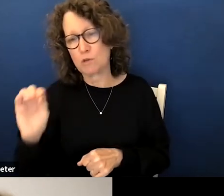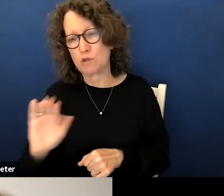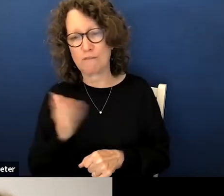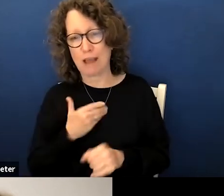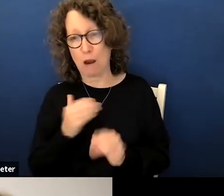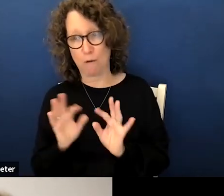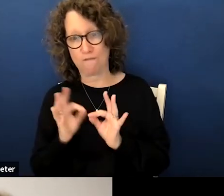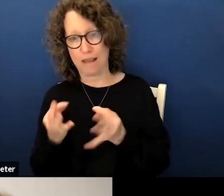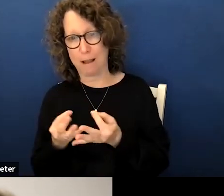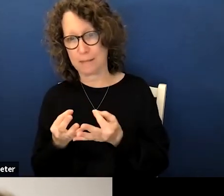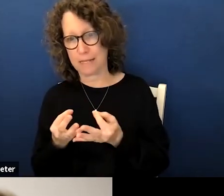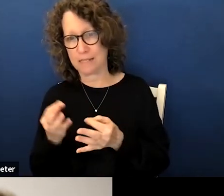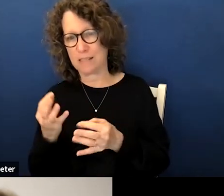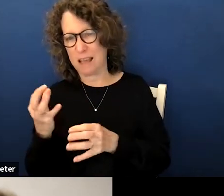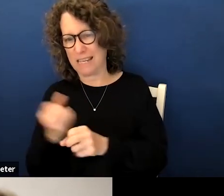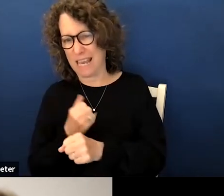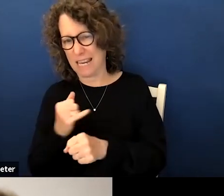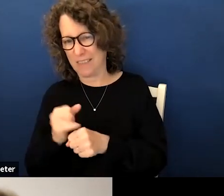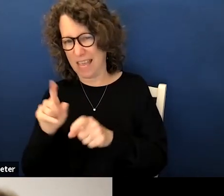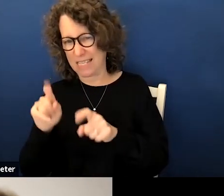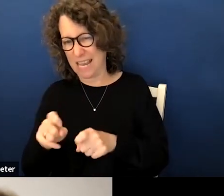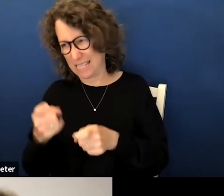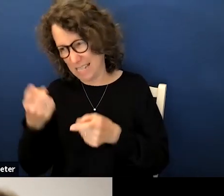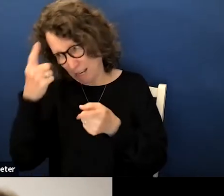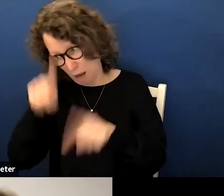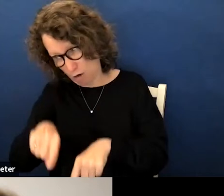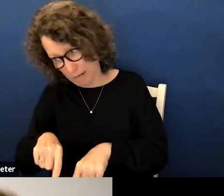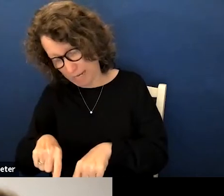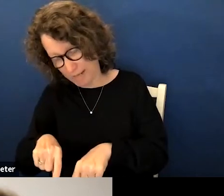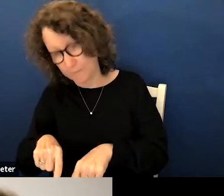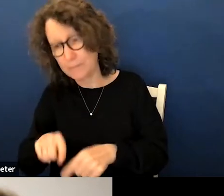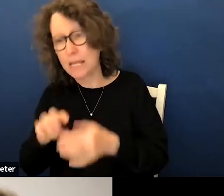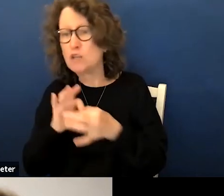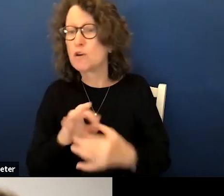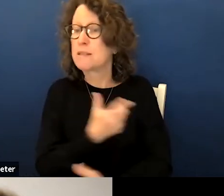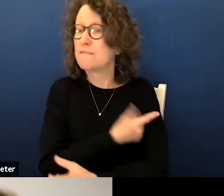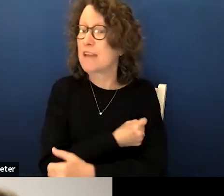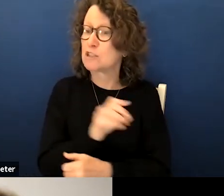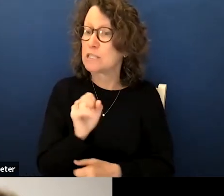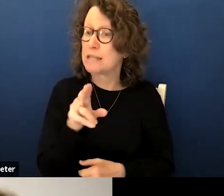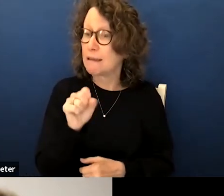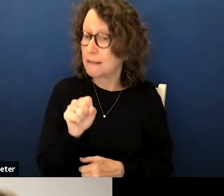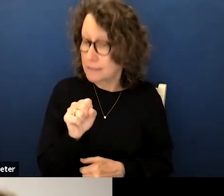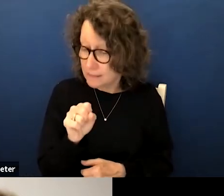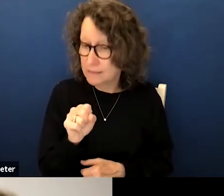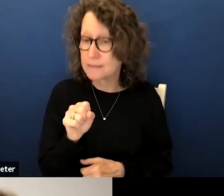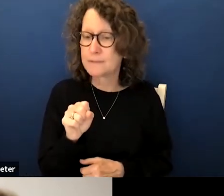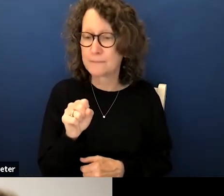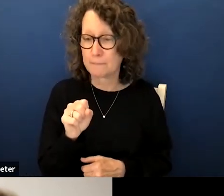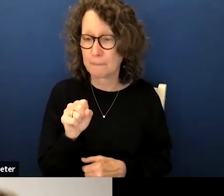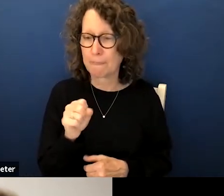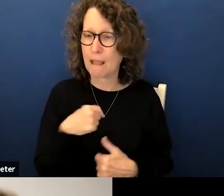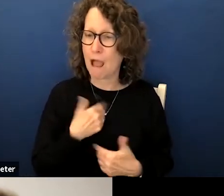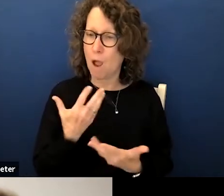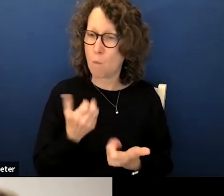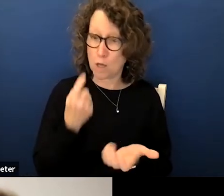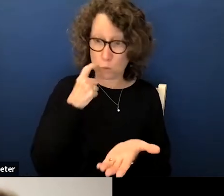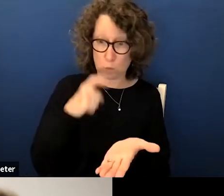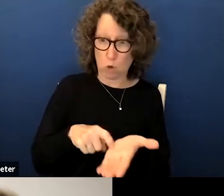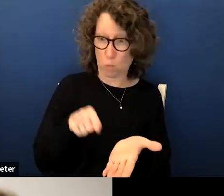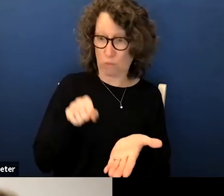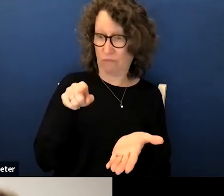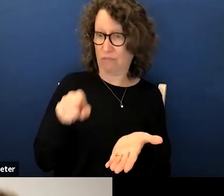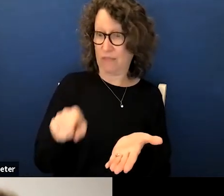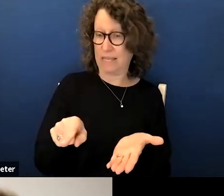our families on getting that testing consent in terms of vaccination status i do want to note that this